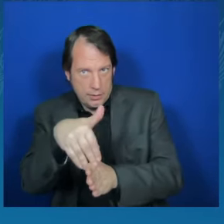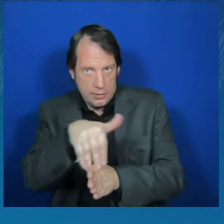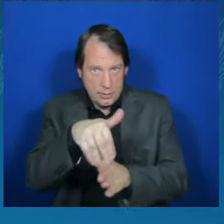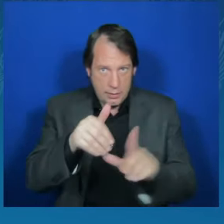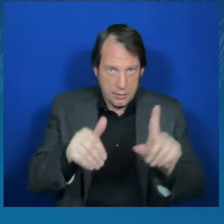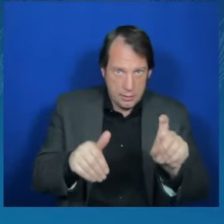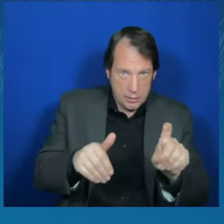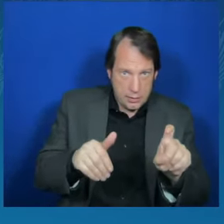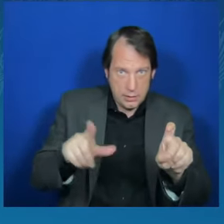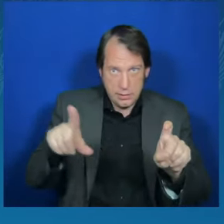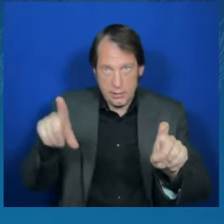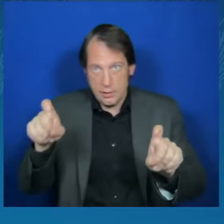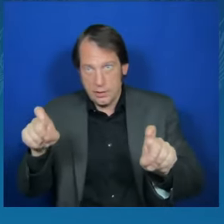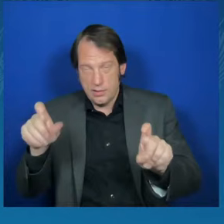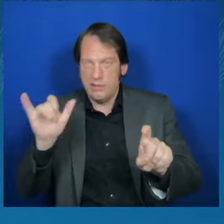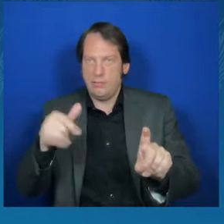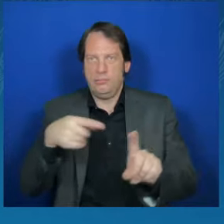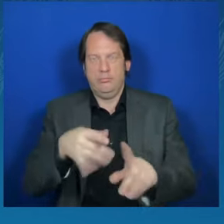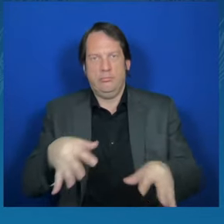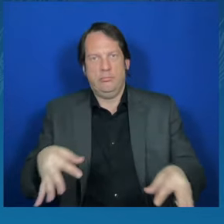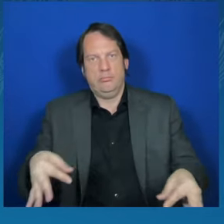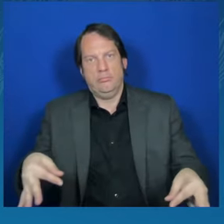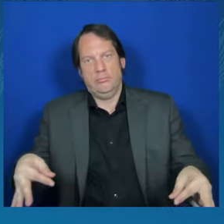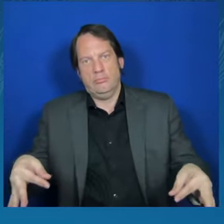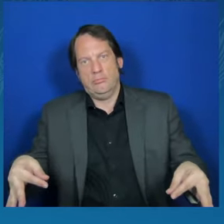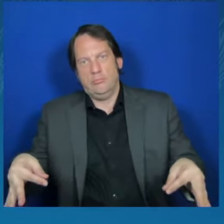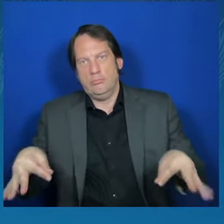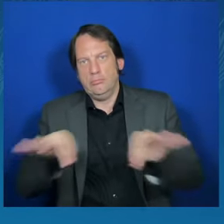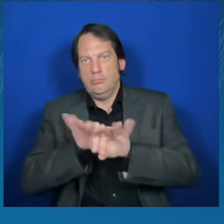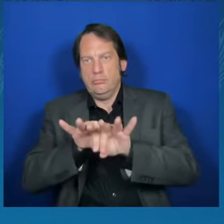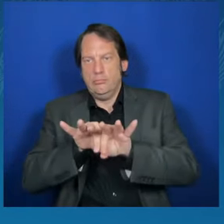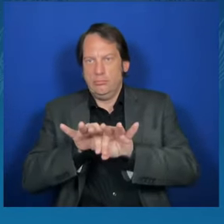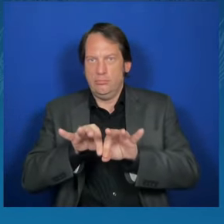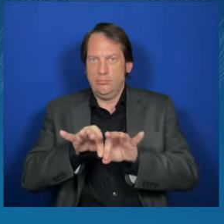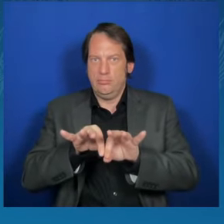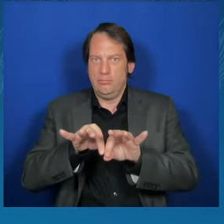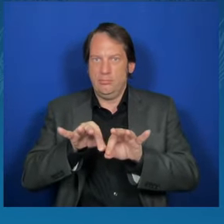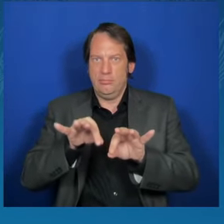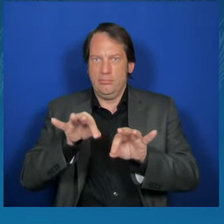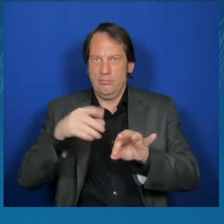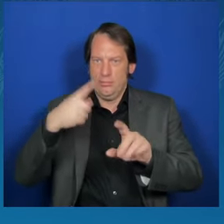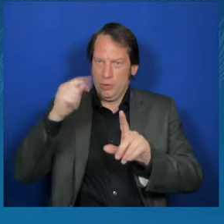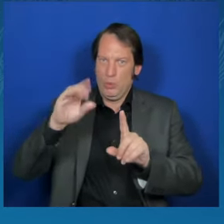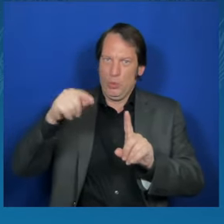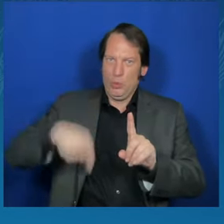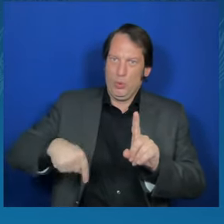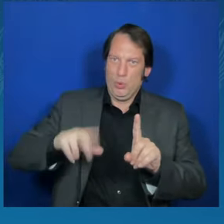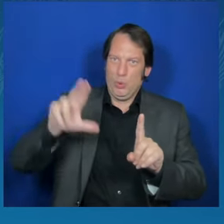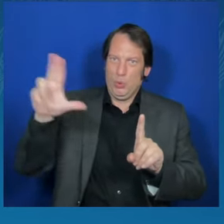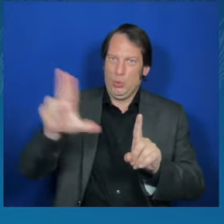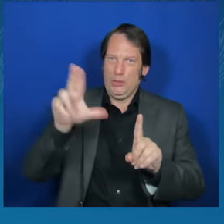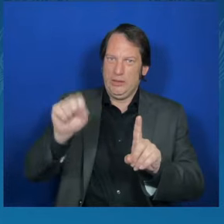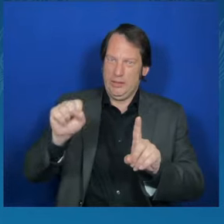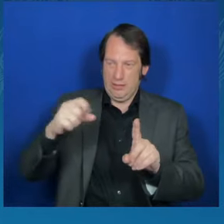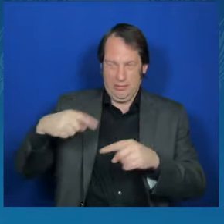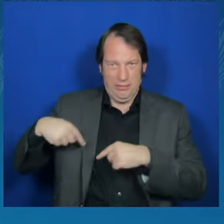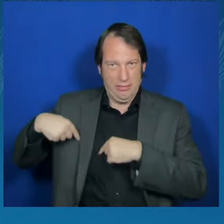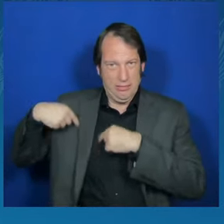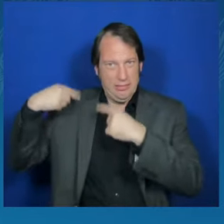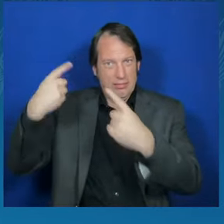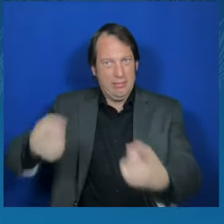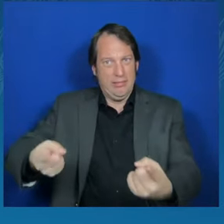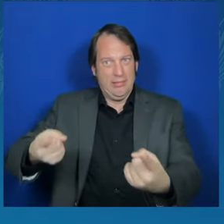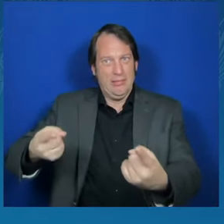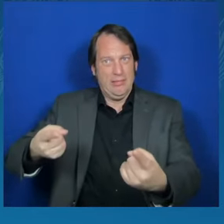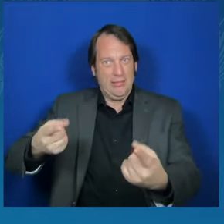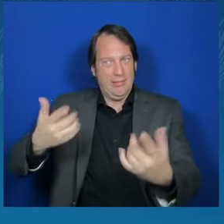who we are as the United States of America. We have historically and currently stand as a